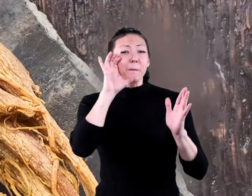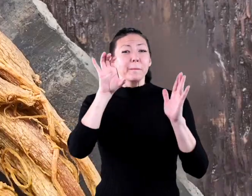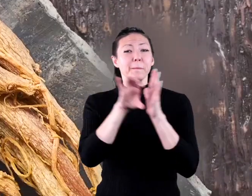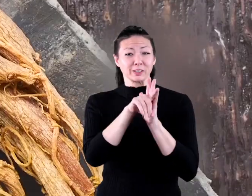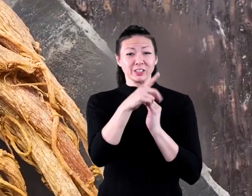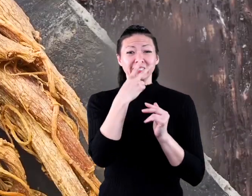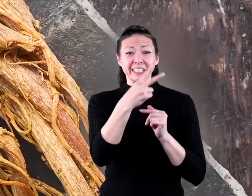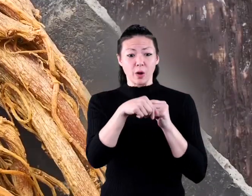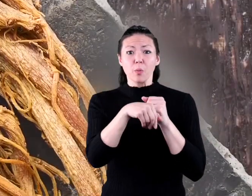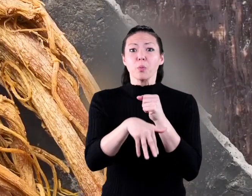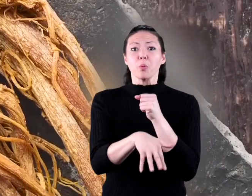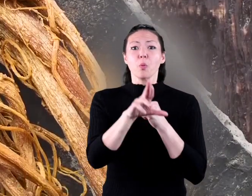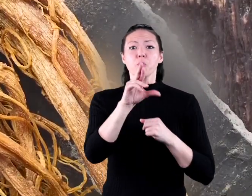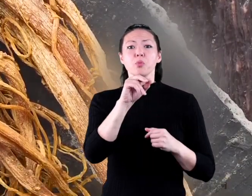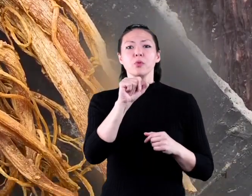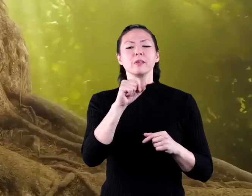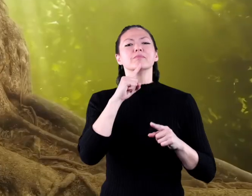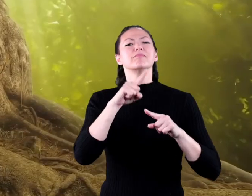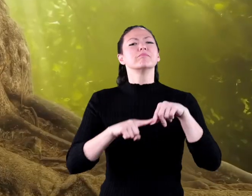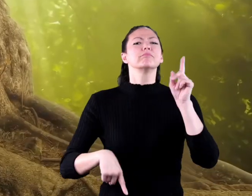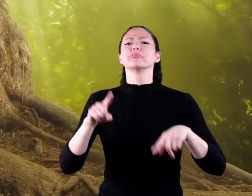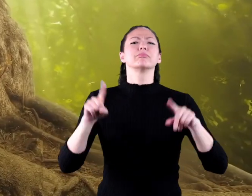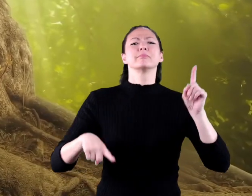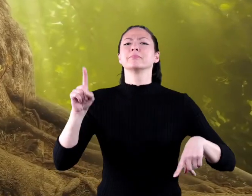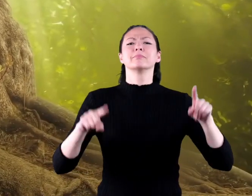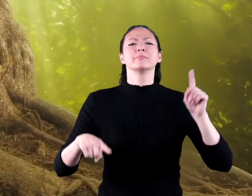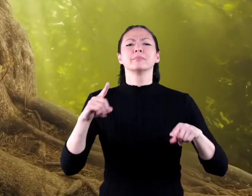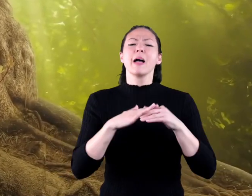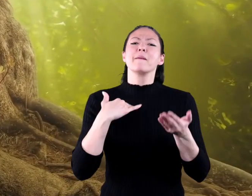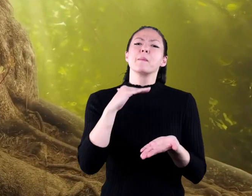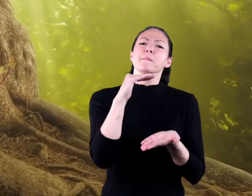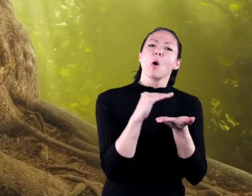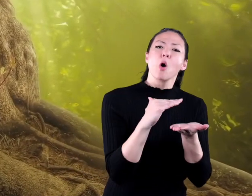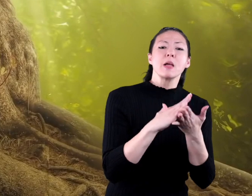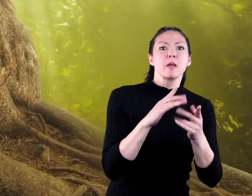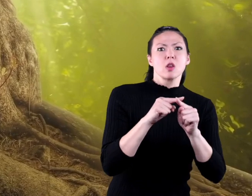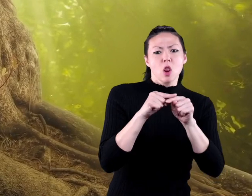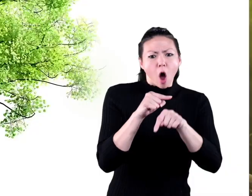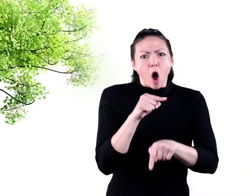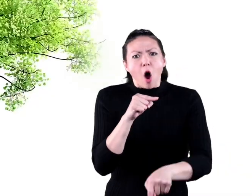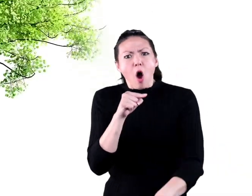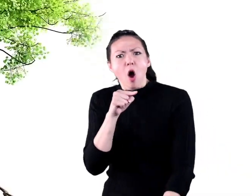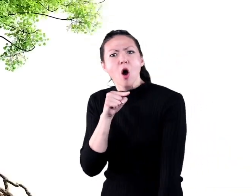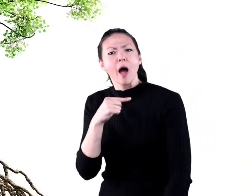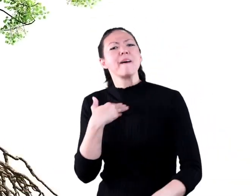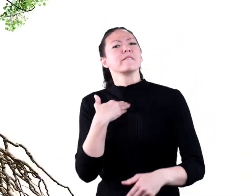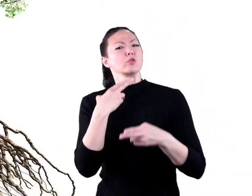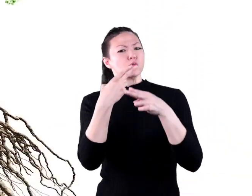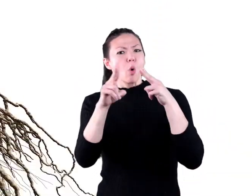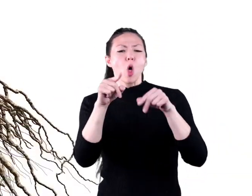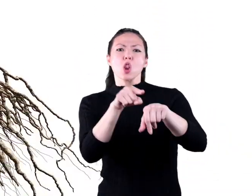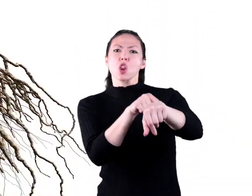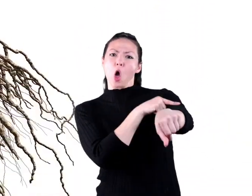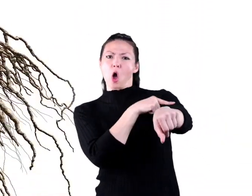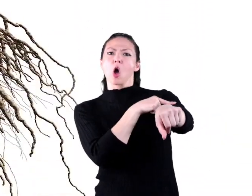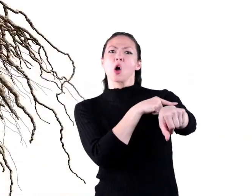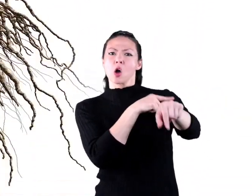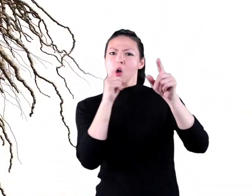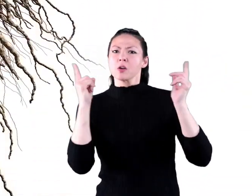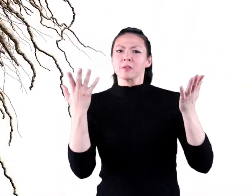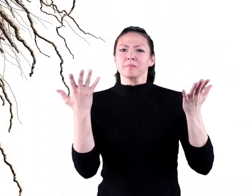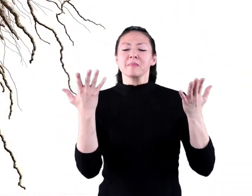Here are some images of roots from various plants. Some are shallow, and some grow very, very deep.